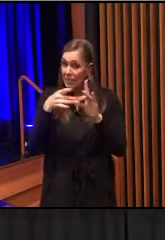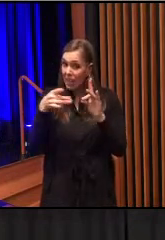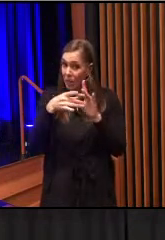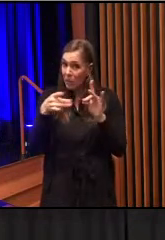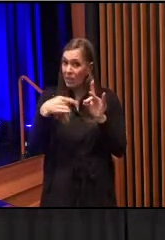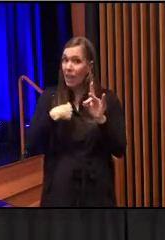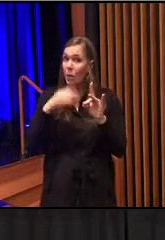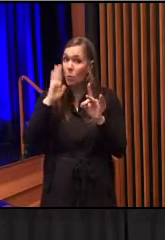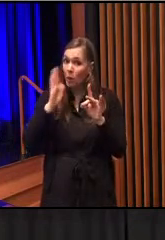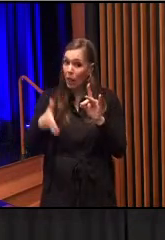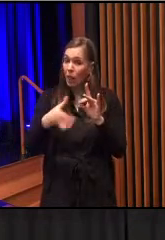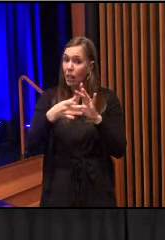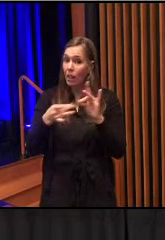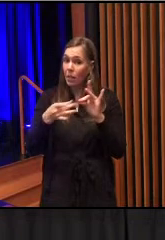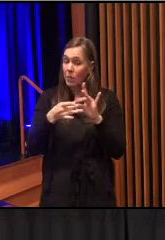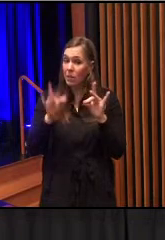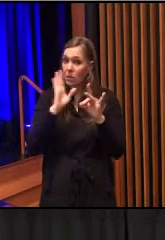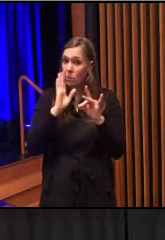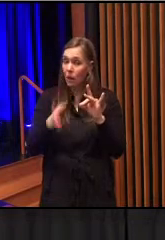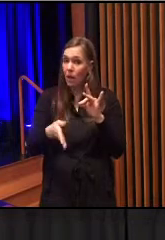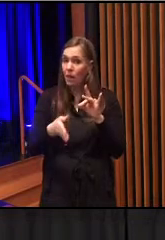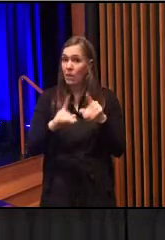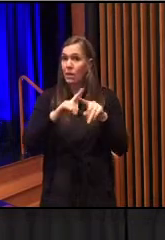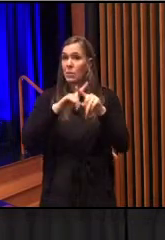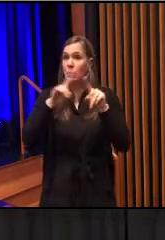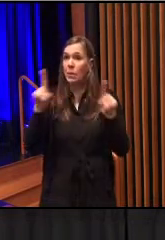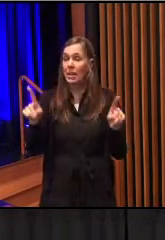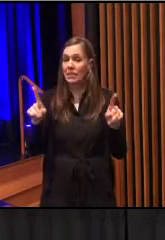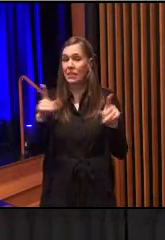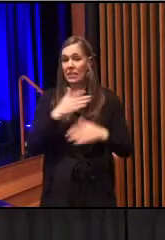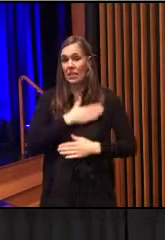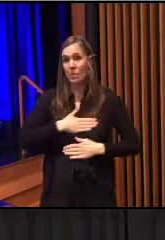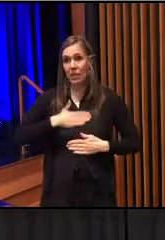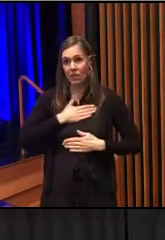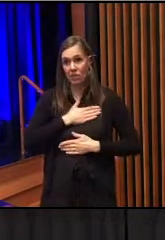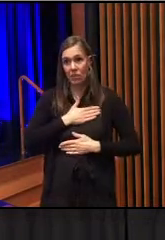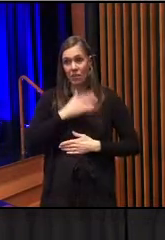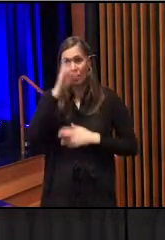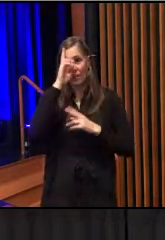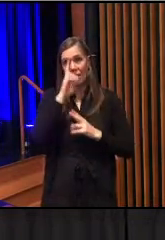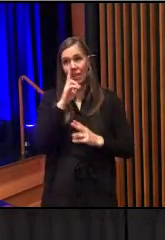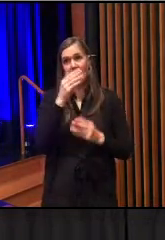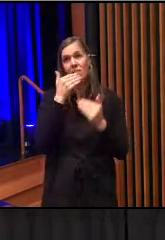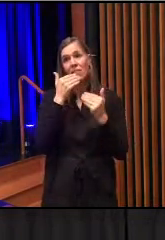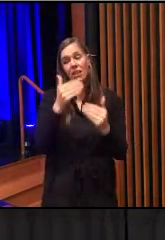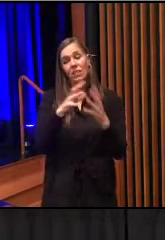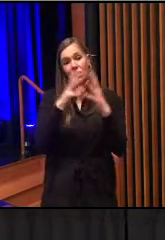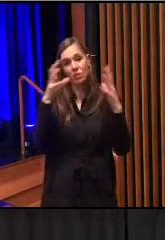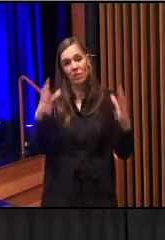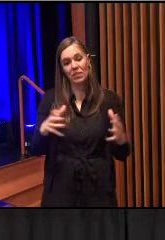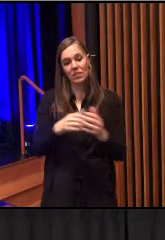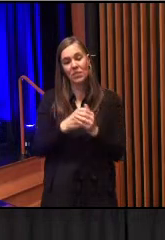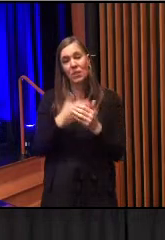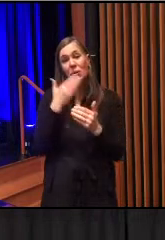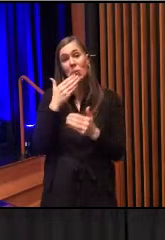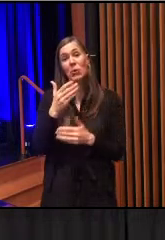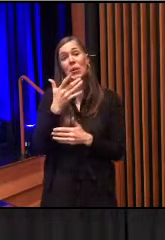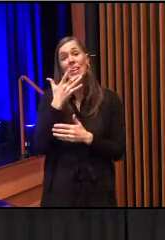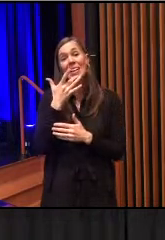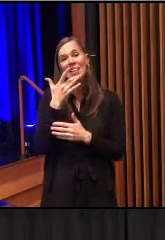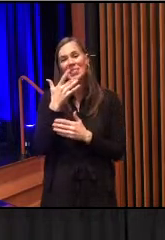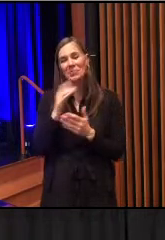oh God, I'll make the comment. But it has been a pleasure and an honor and thank you very much and good luck.